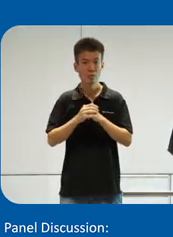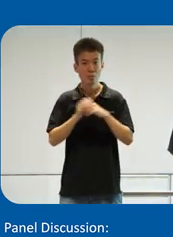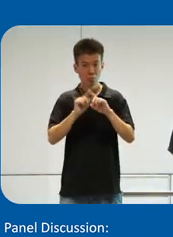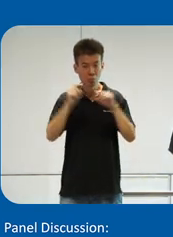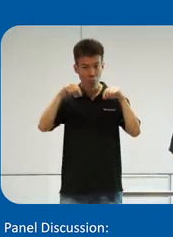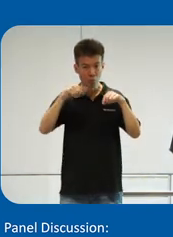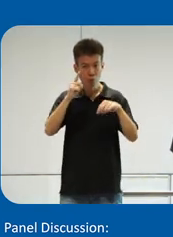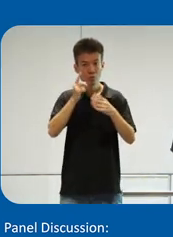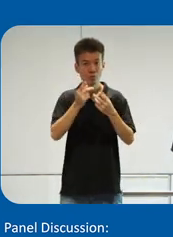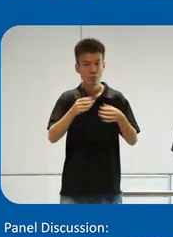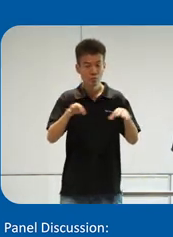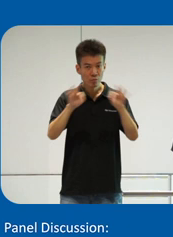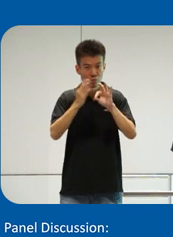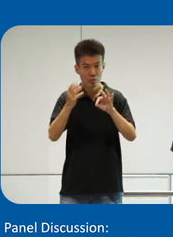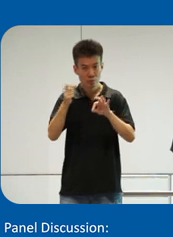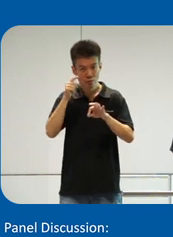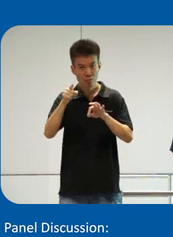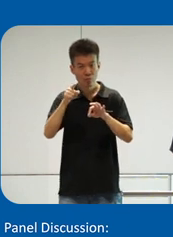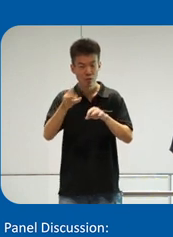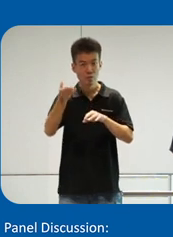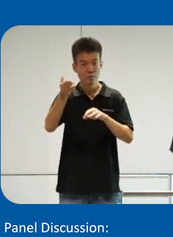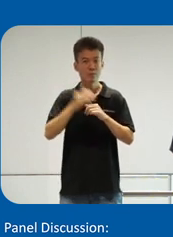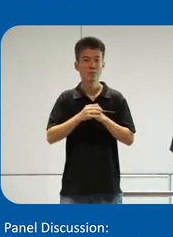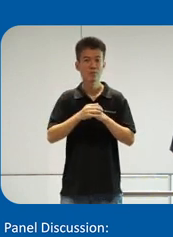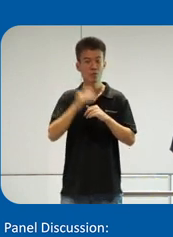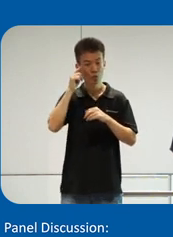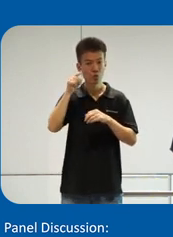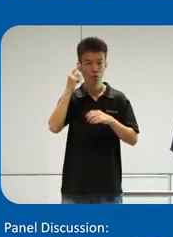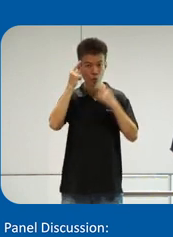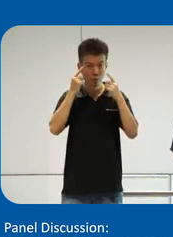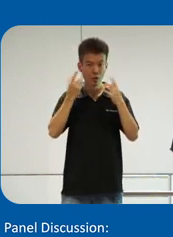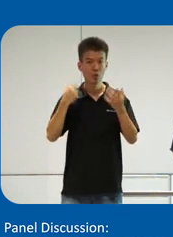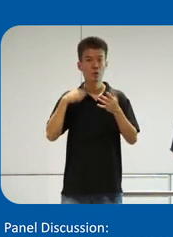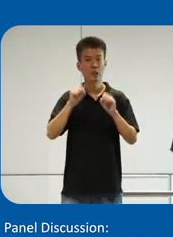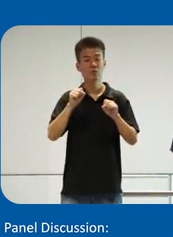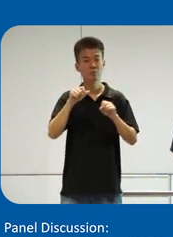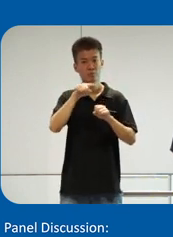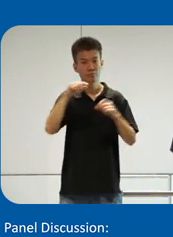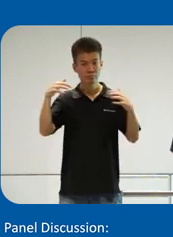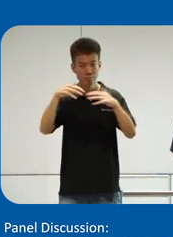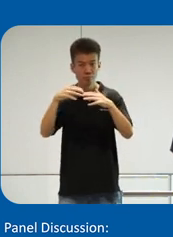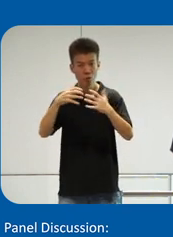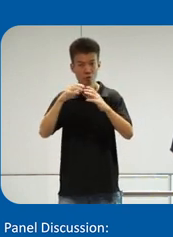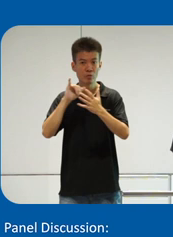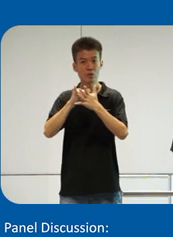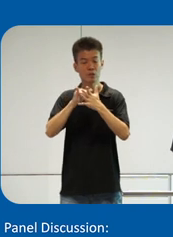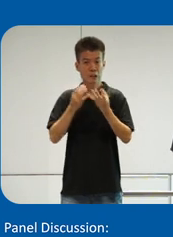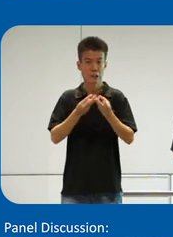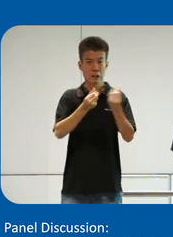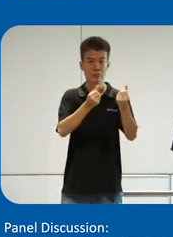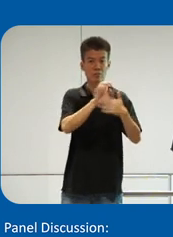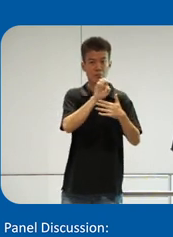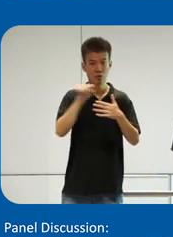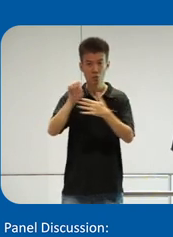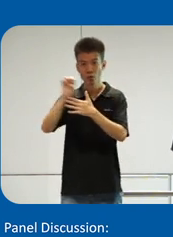today, one of the key takeaway that I want to submit to you to consider is how we can come together to form this seamless end-to